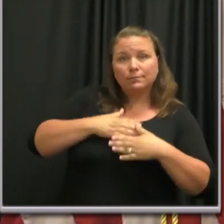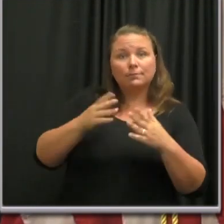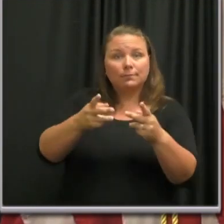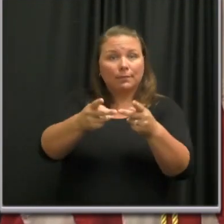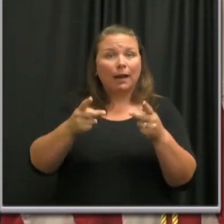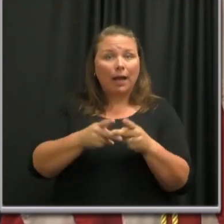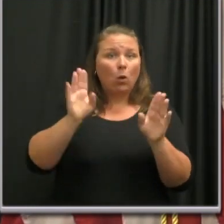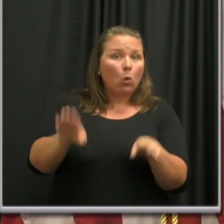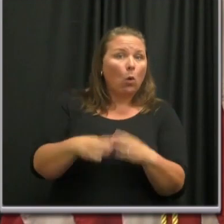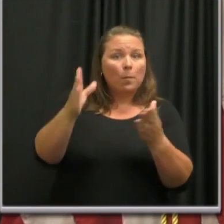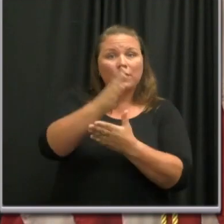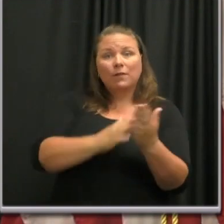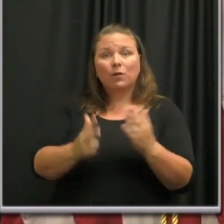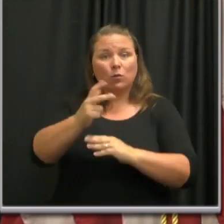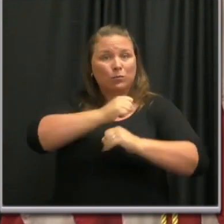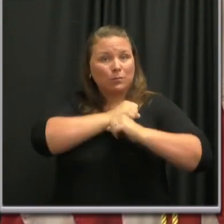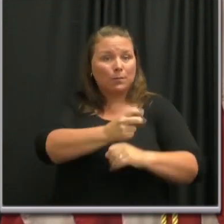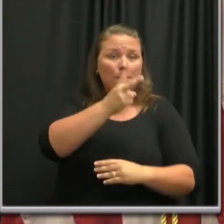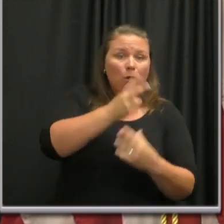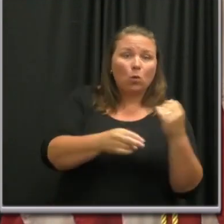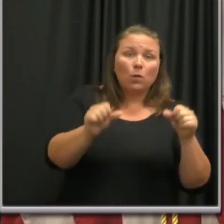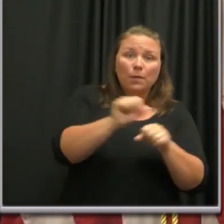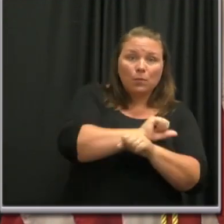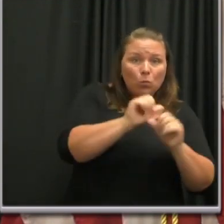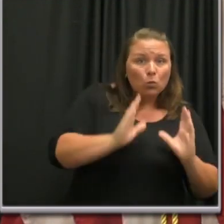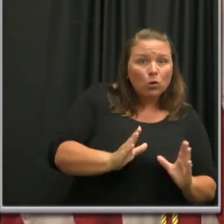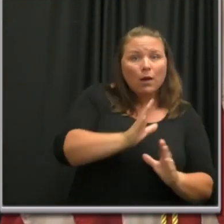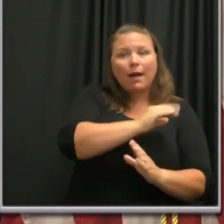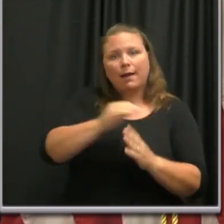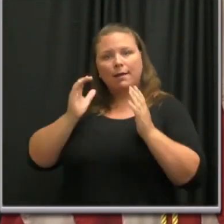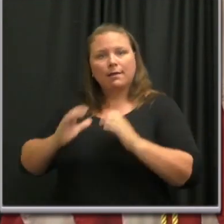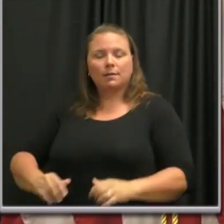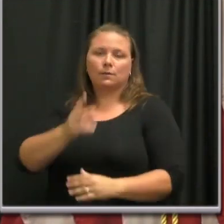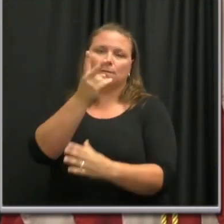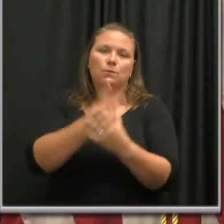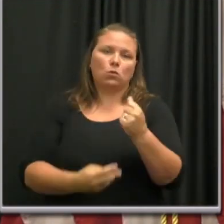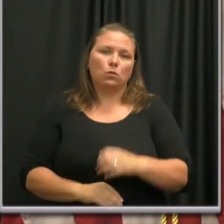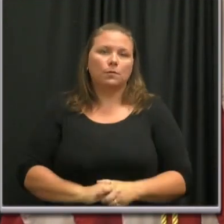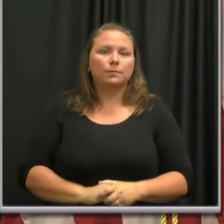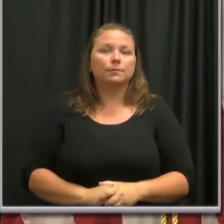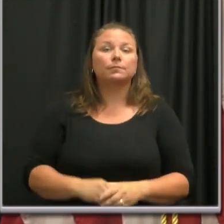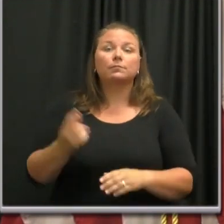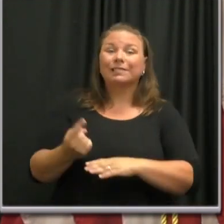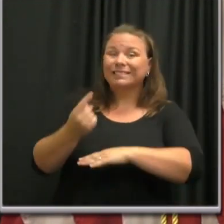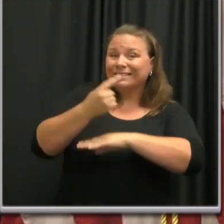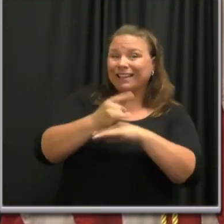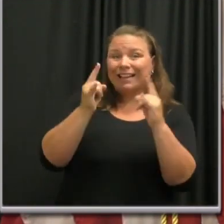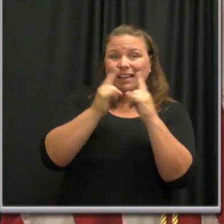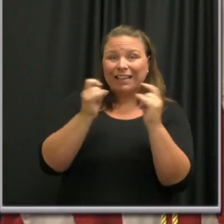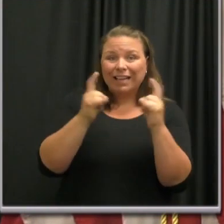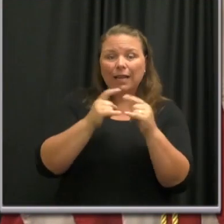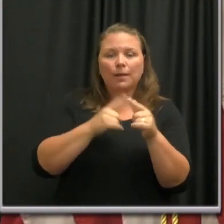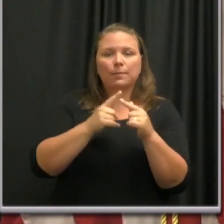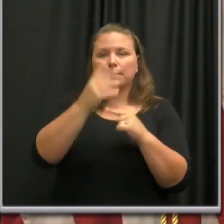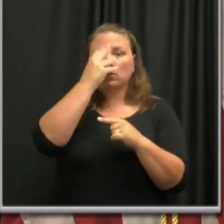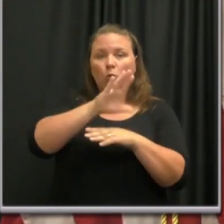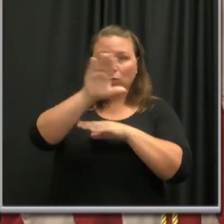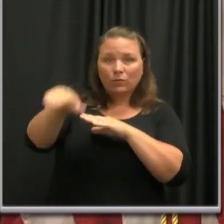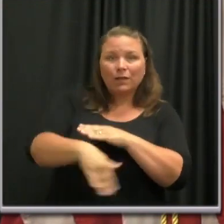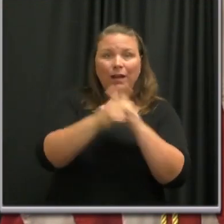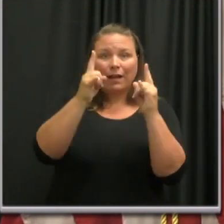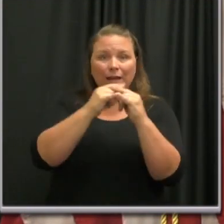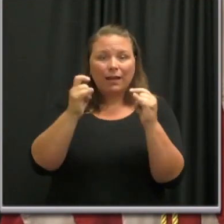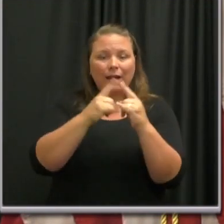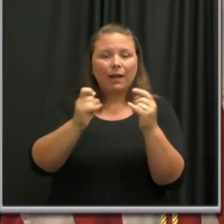3 to protect both workers and their customers. Day camps, overnight camps, schools, and